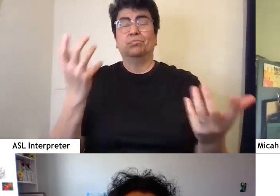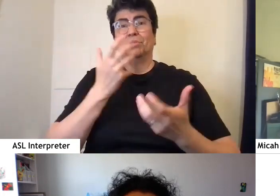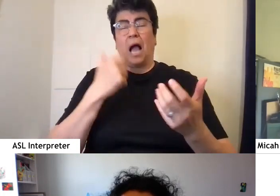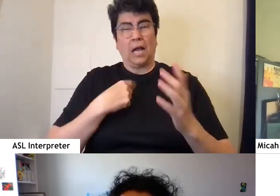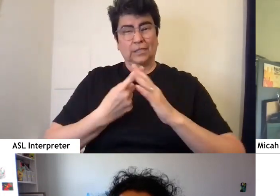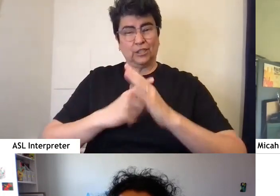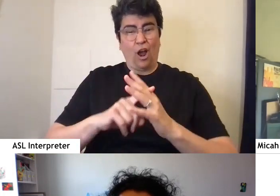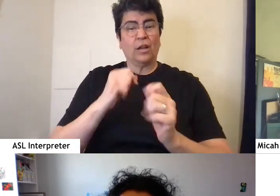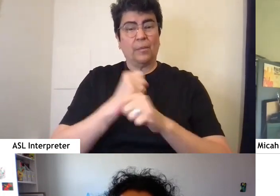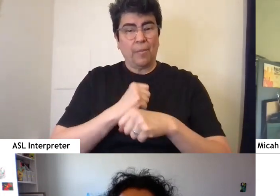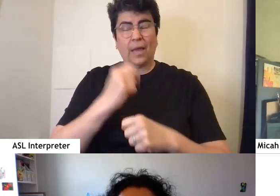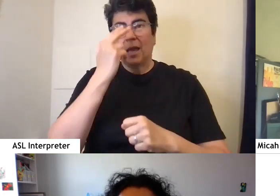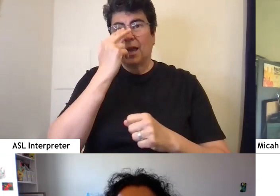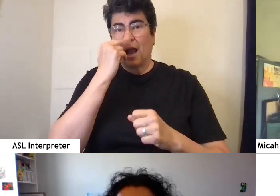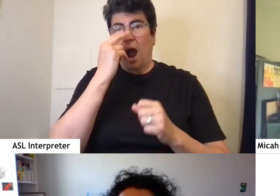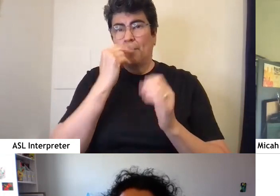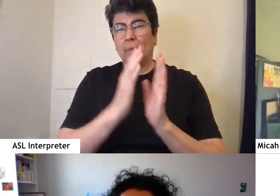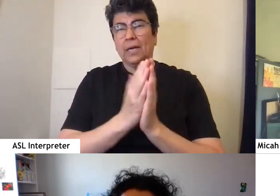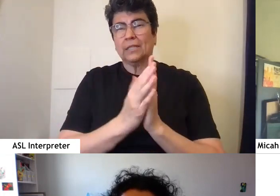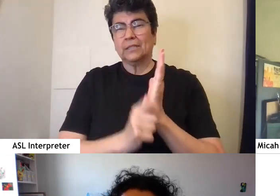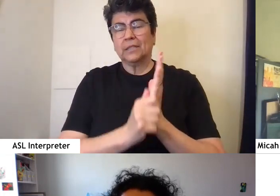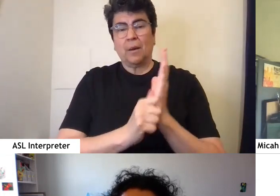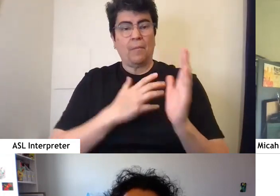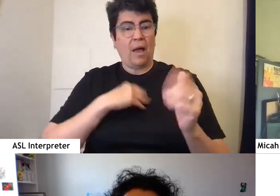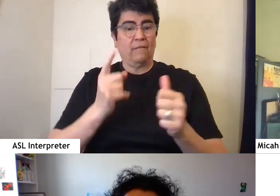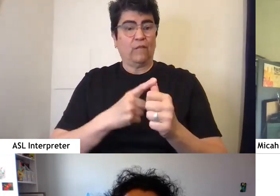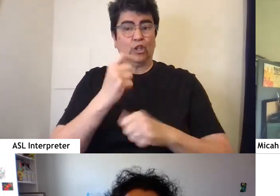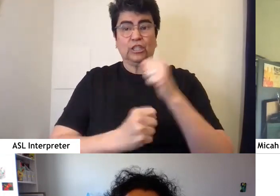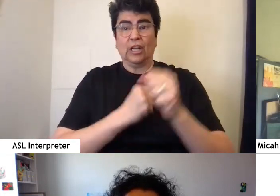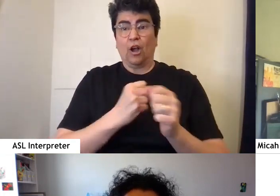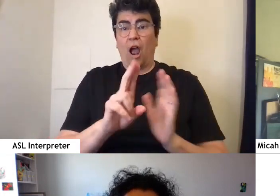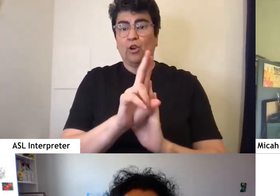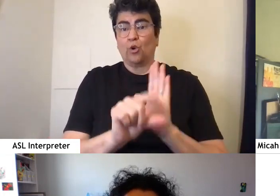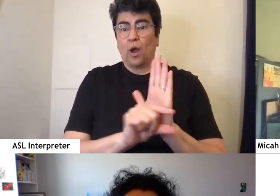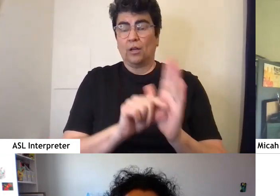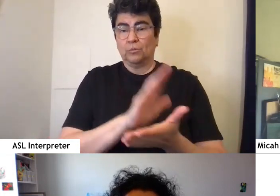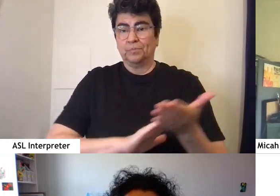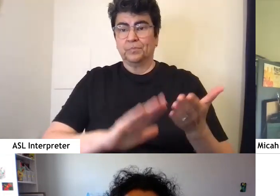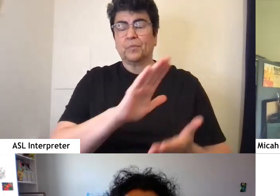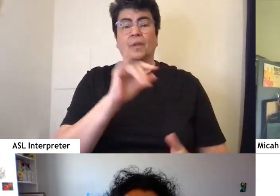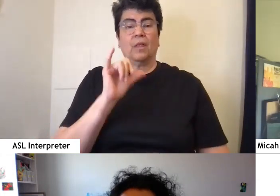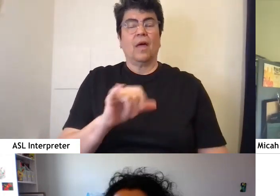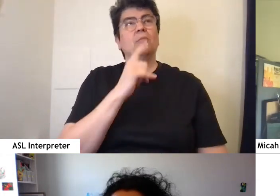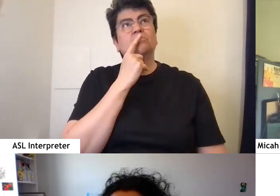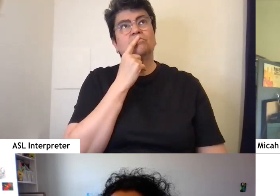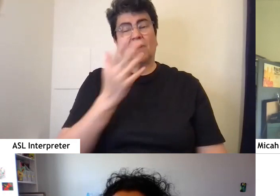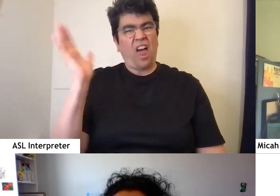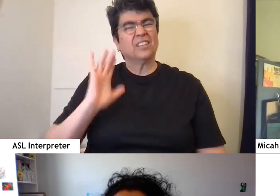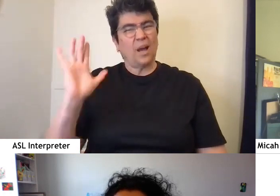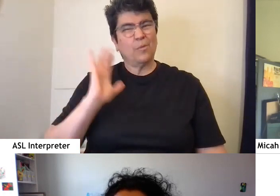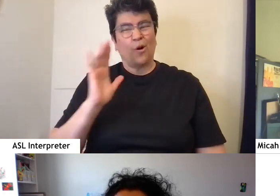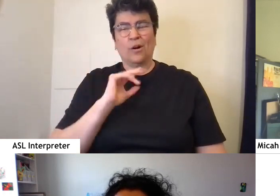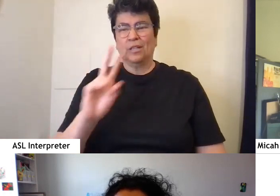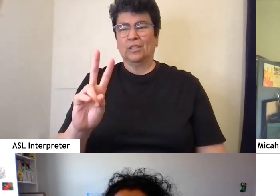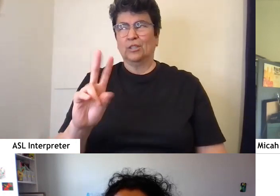started making comics in my first year of undergrad, which was a long time ago in